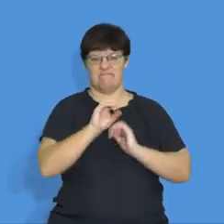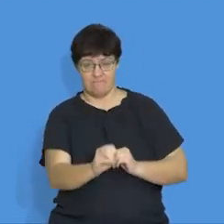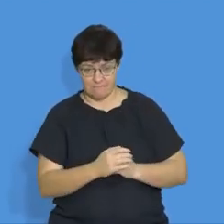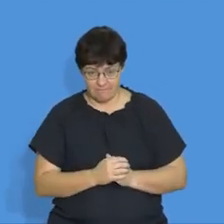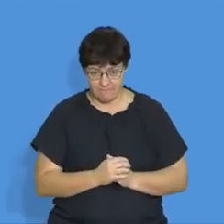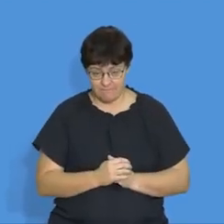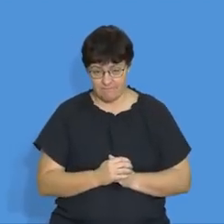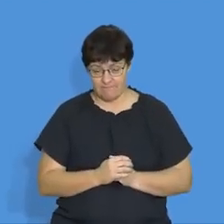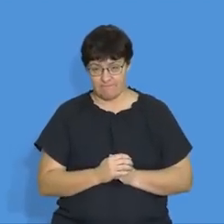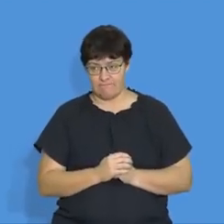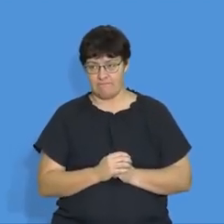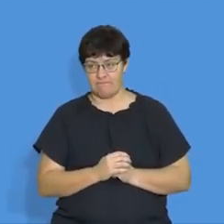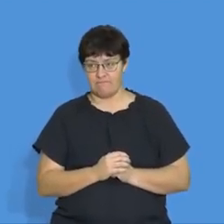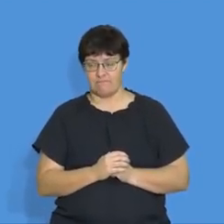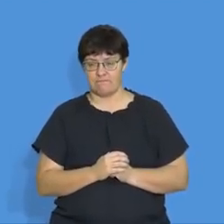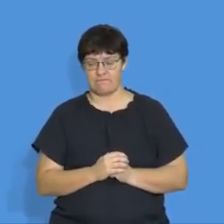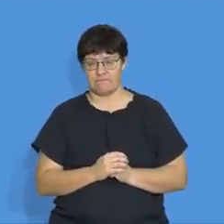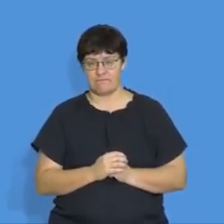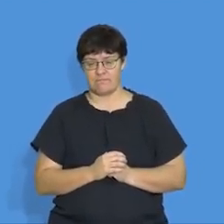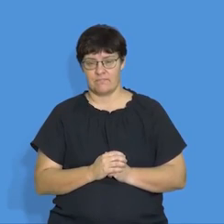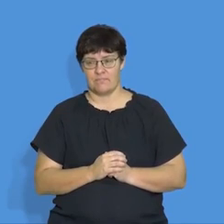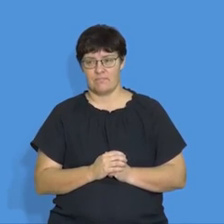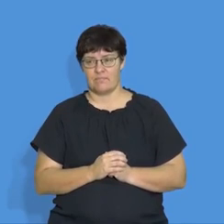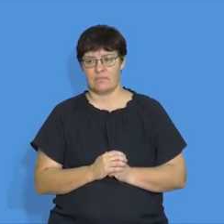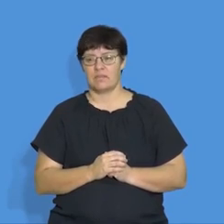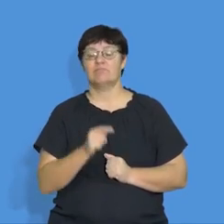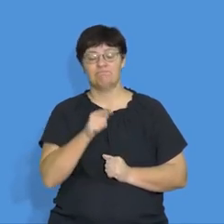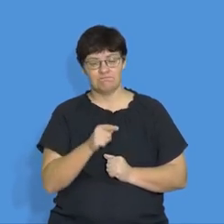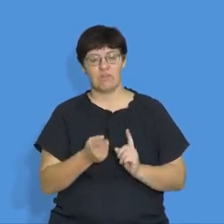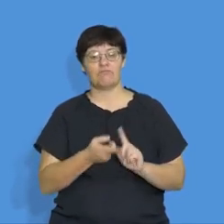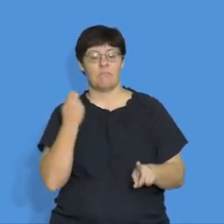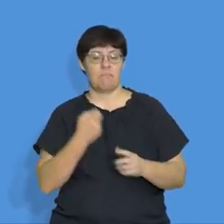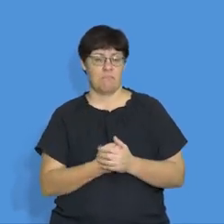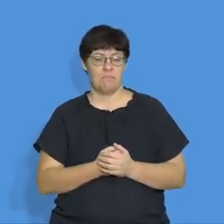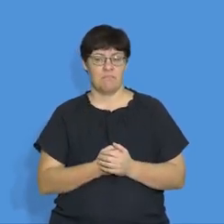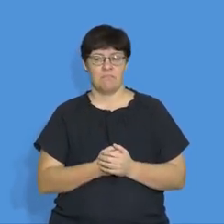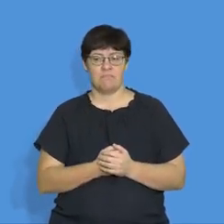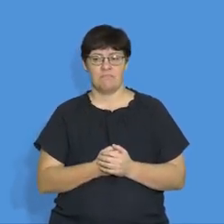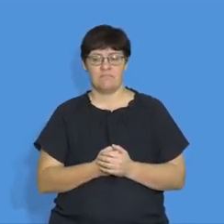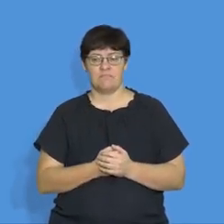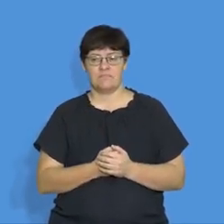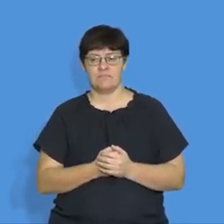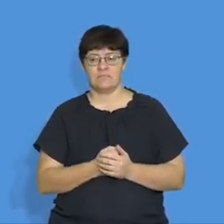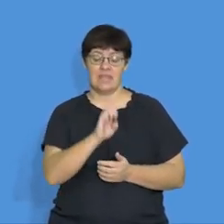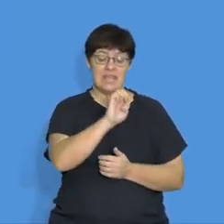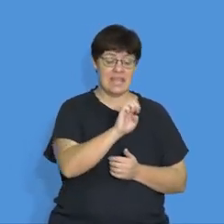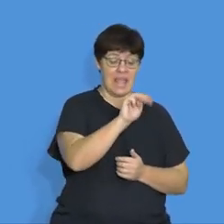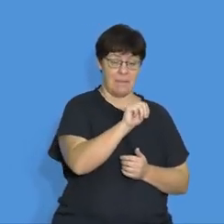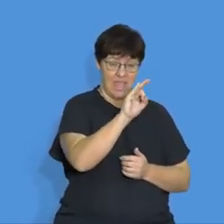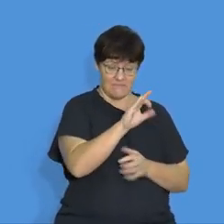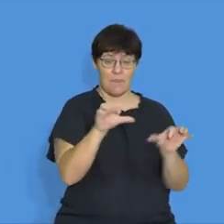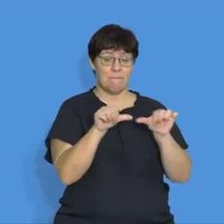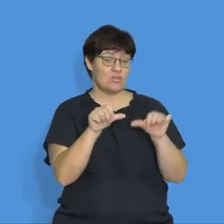So, this has to do with maximum work, okay? So, this also comes from the fact that, so, EMF is measured in